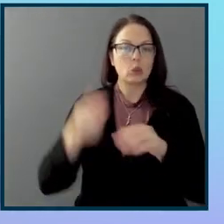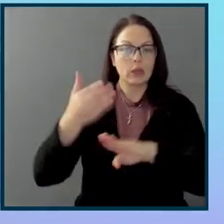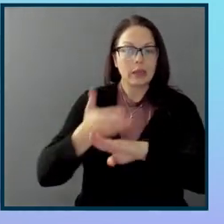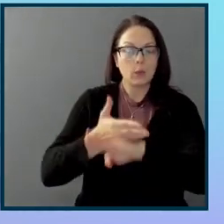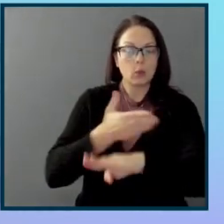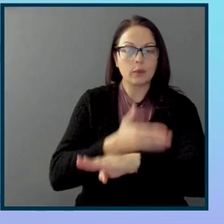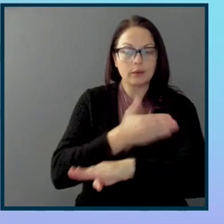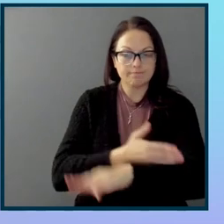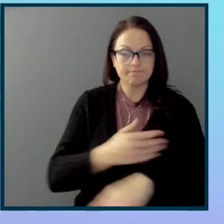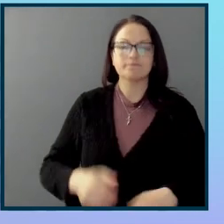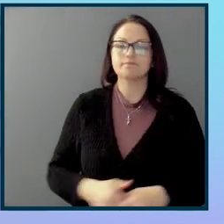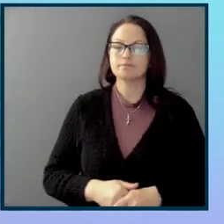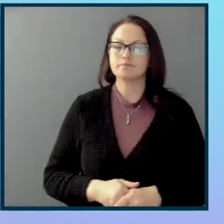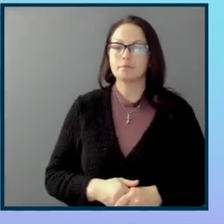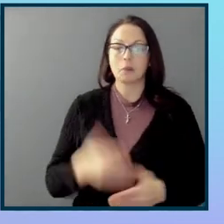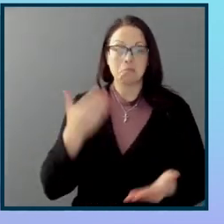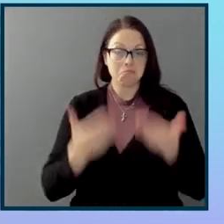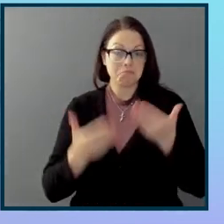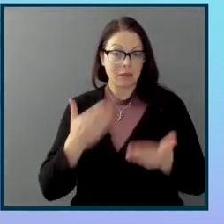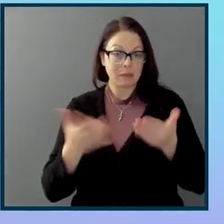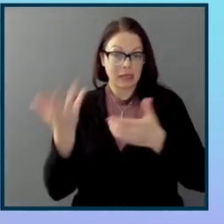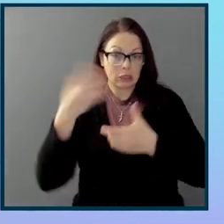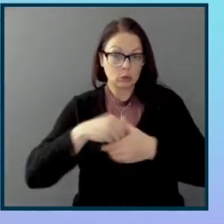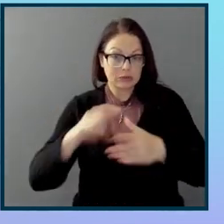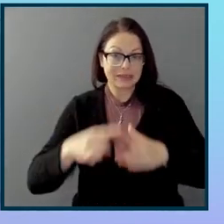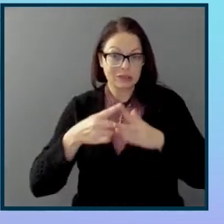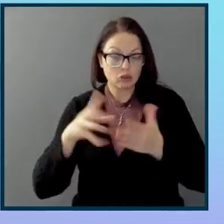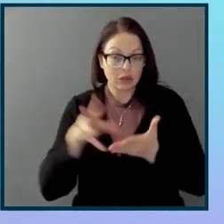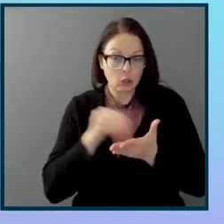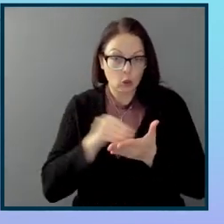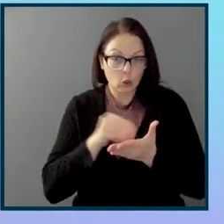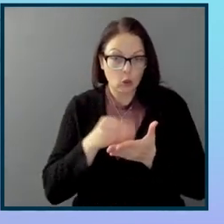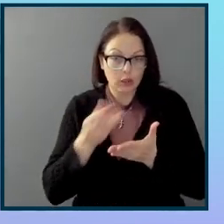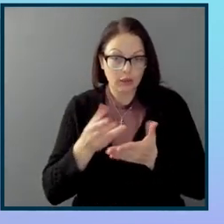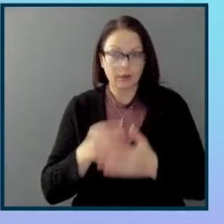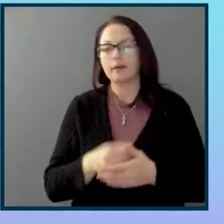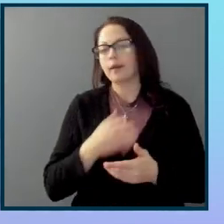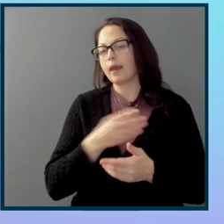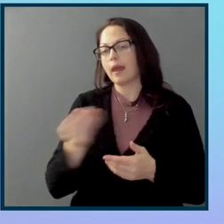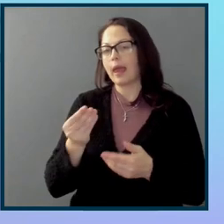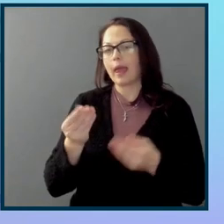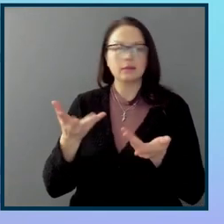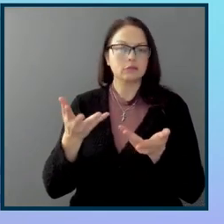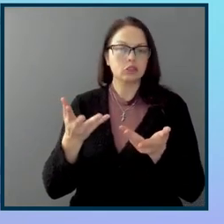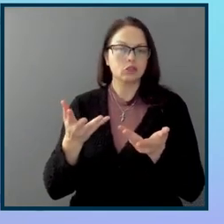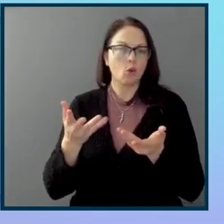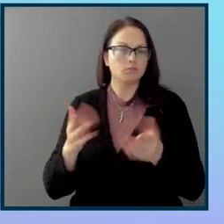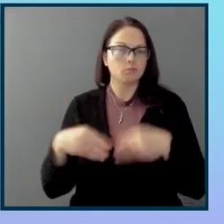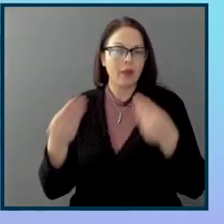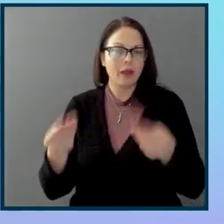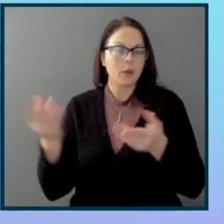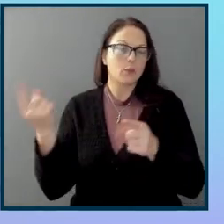improvement includes initially learning. So, you know, giving them the right learning resources and things like